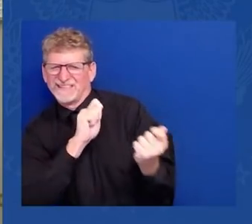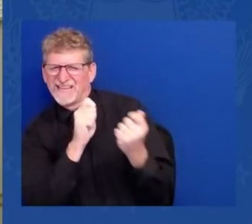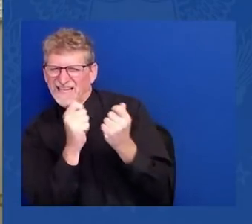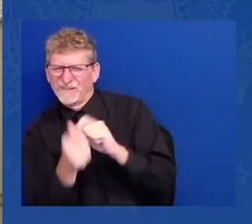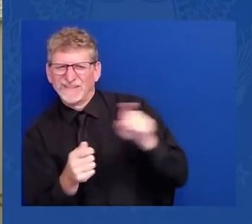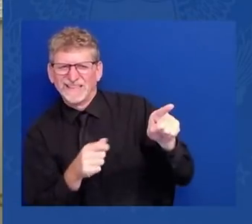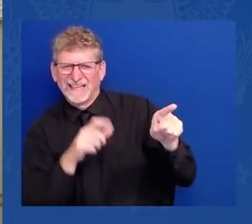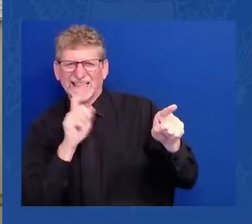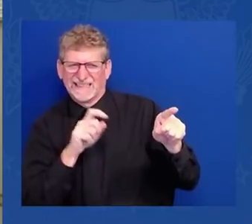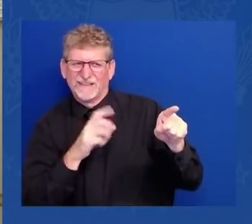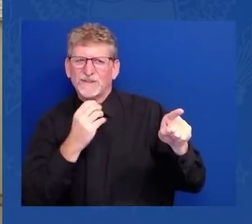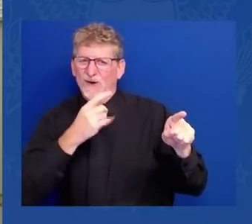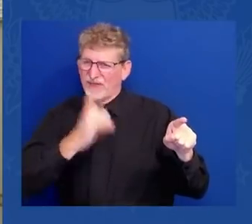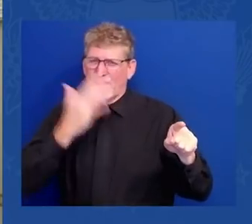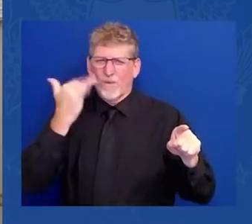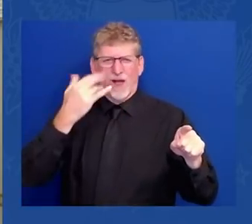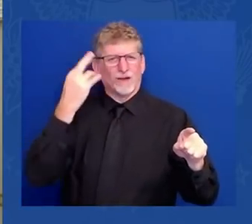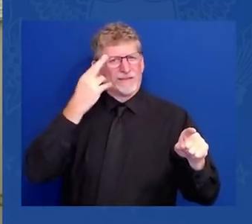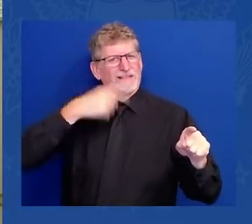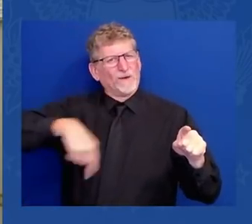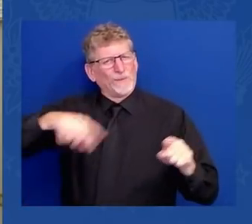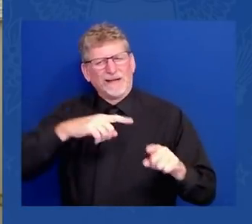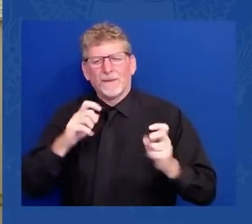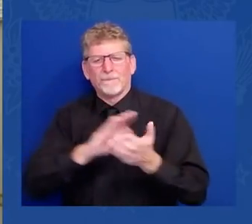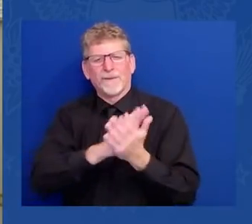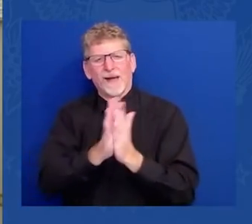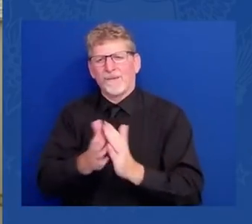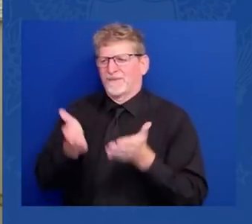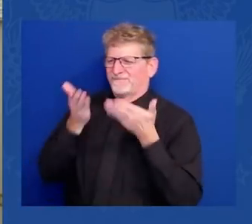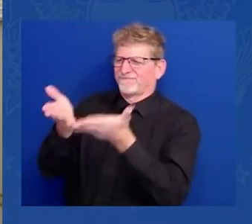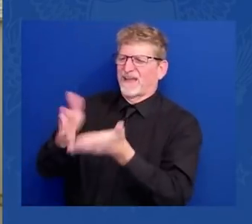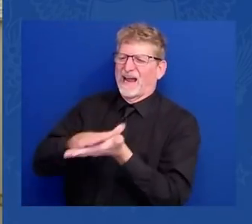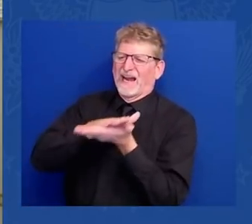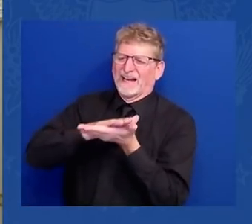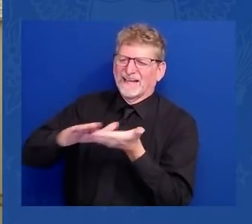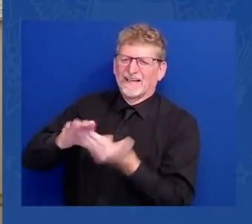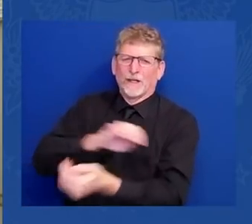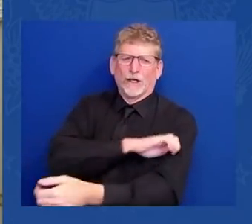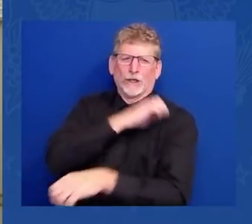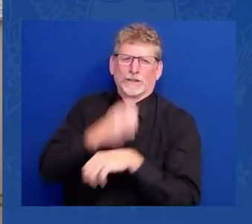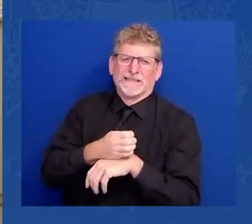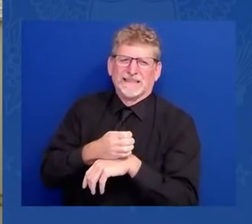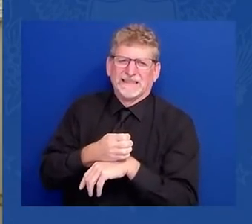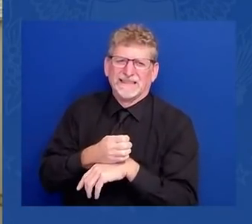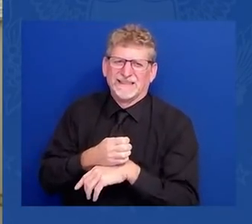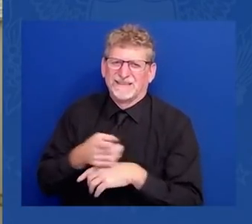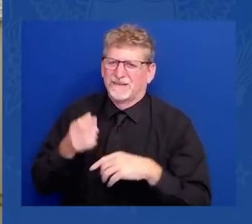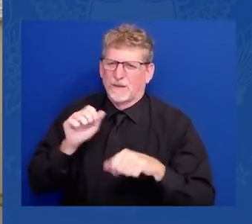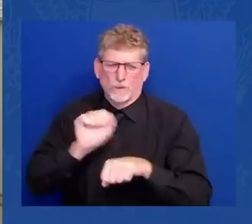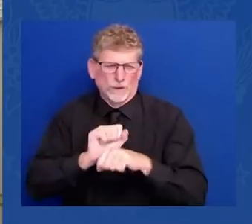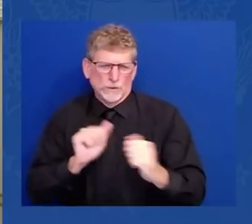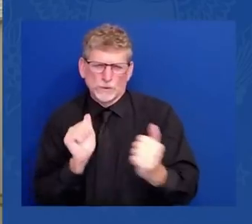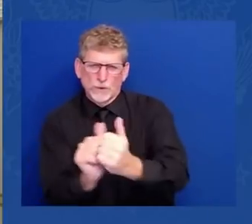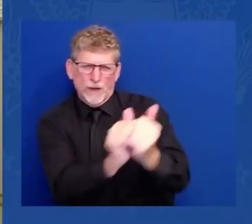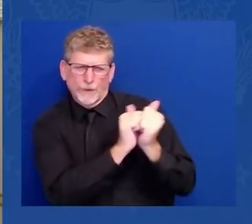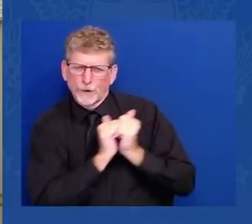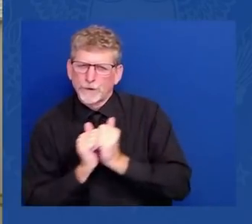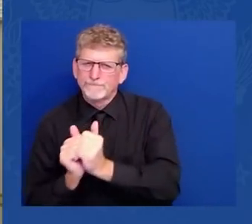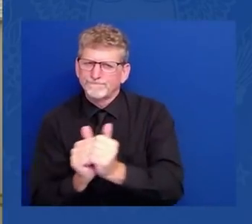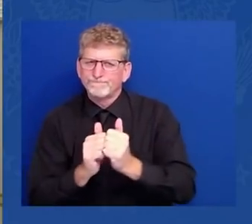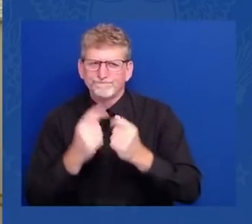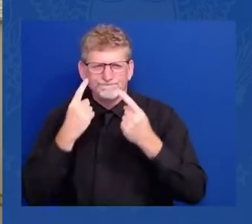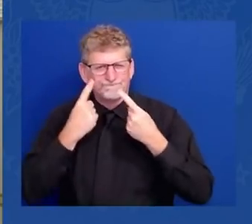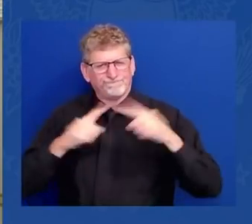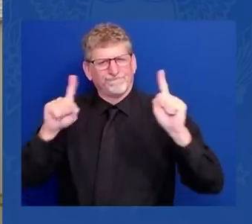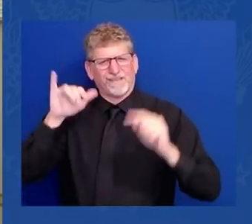together we can achieve greater independence. Loosing environmental regulations of pulling back clean energy investment won't let me